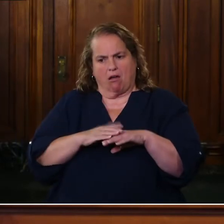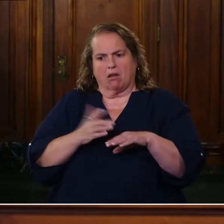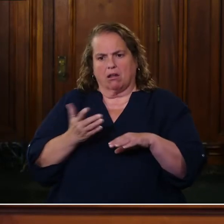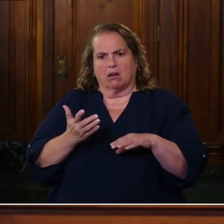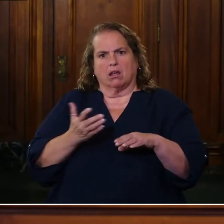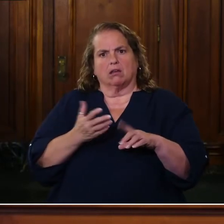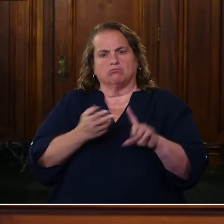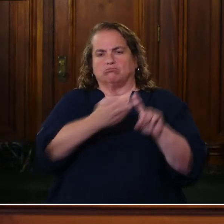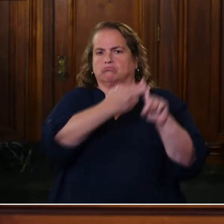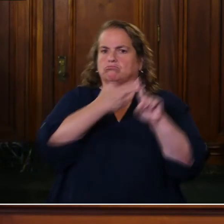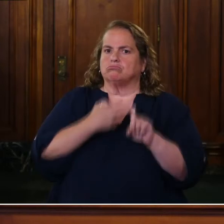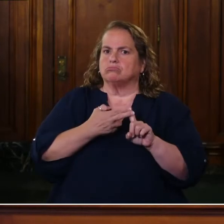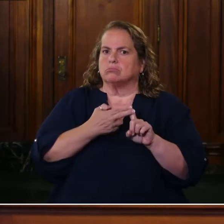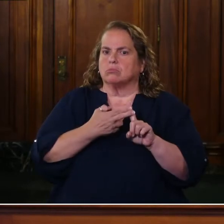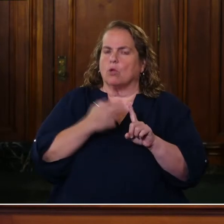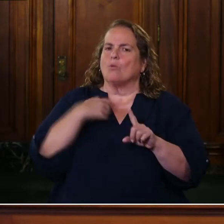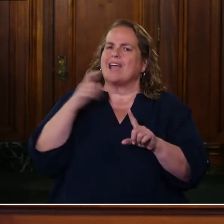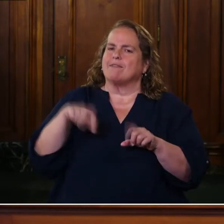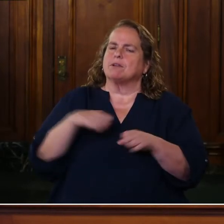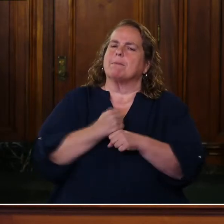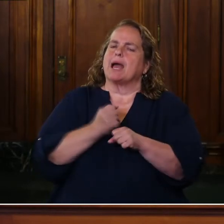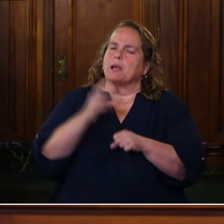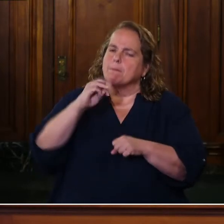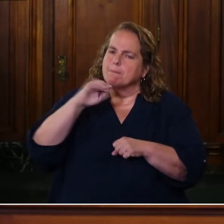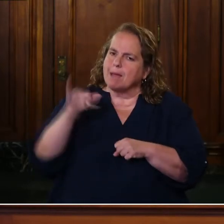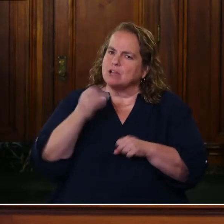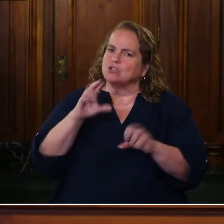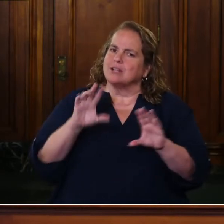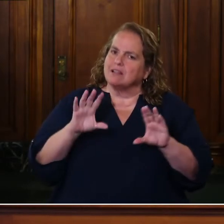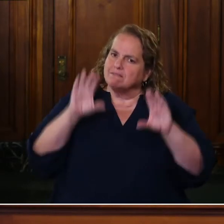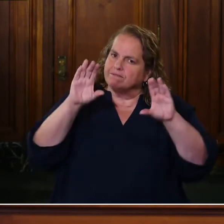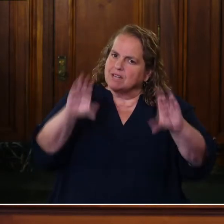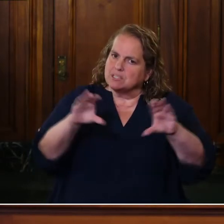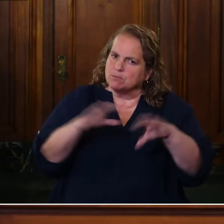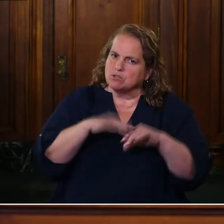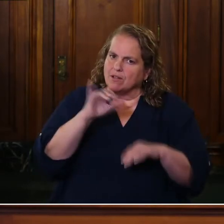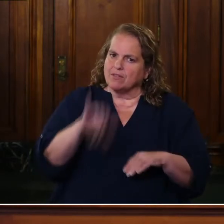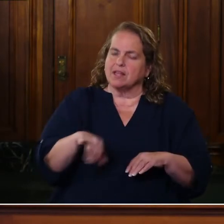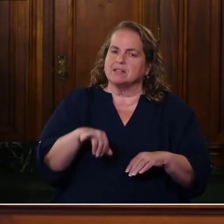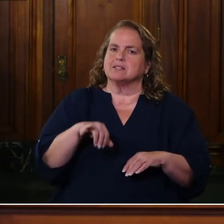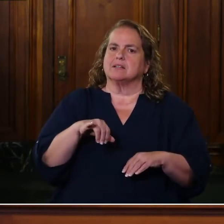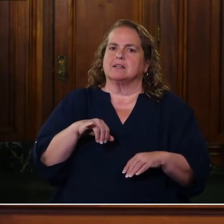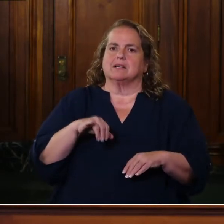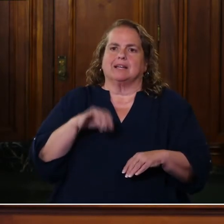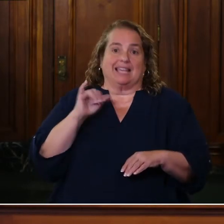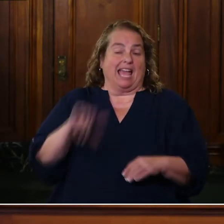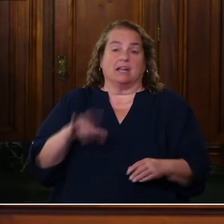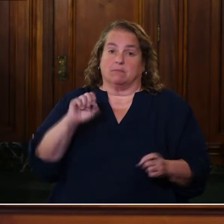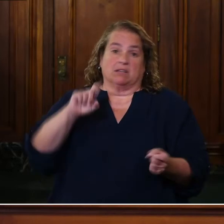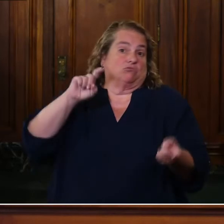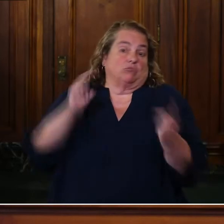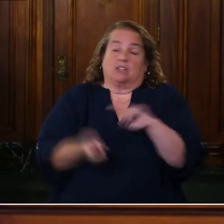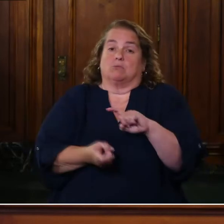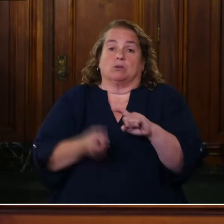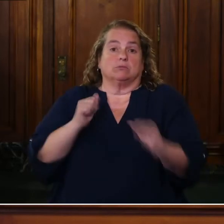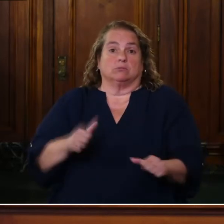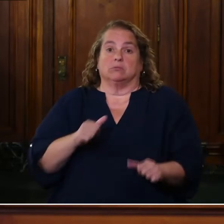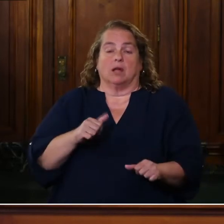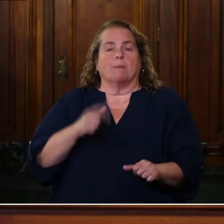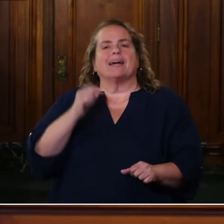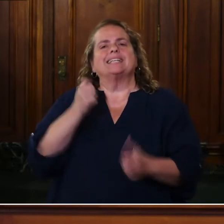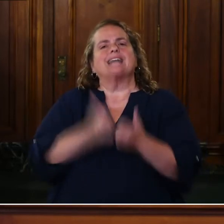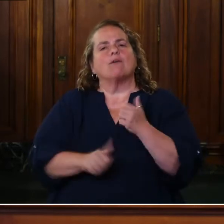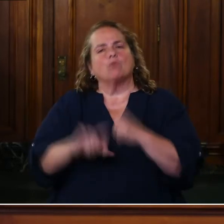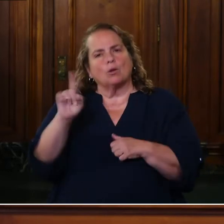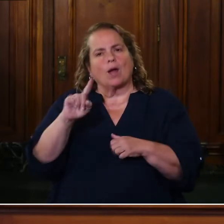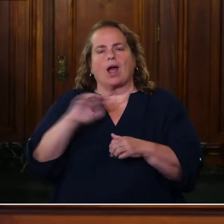And I'll say that we need to be making major investments in, this. And it, and it could be, uh, transformational. But this is everywhere. It's in our